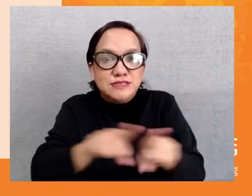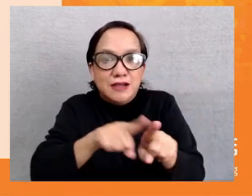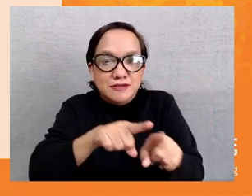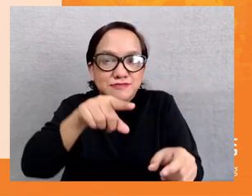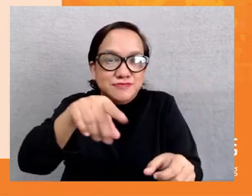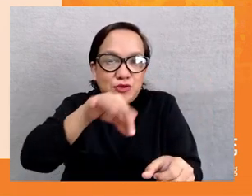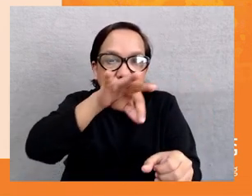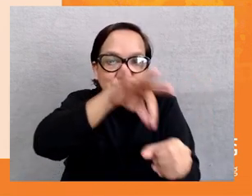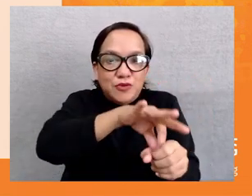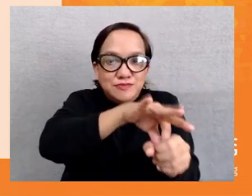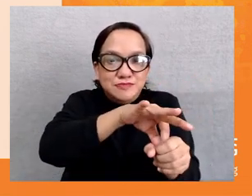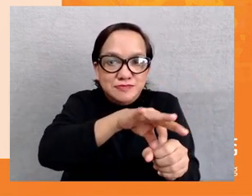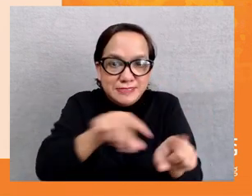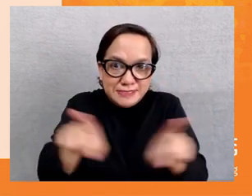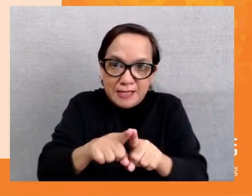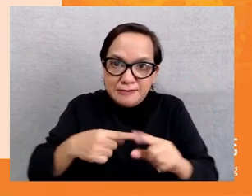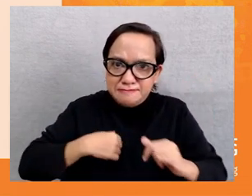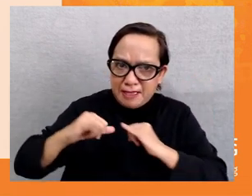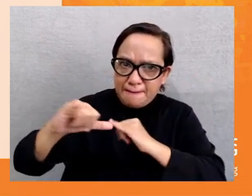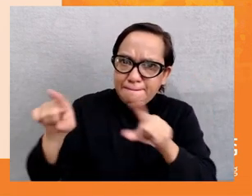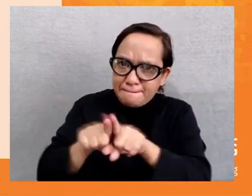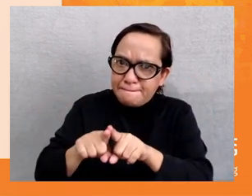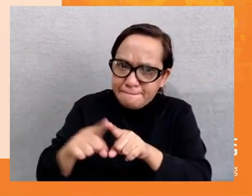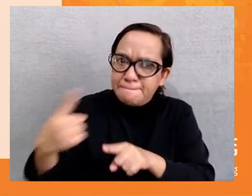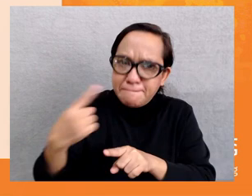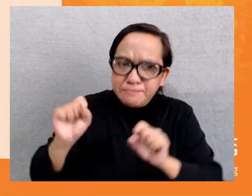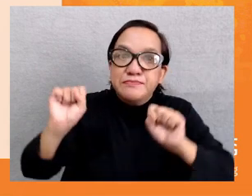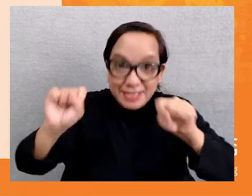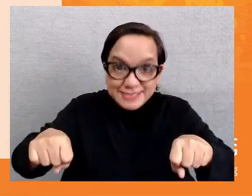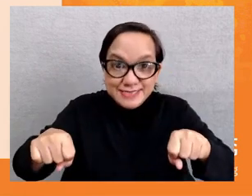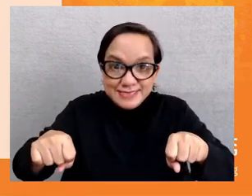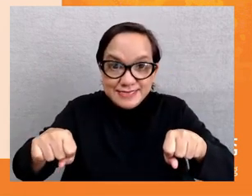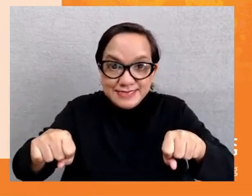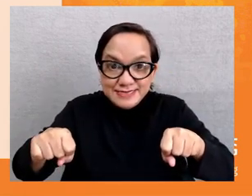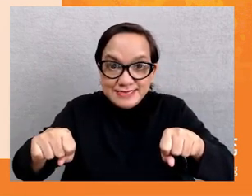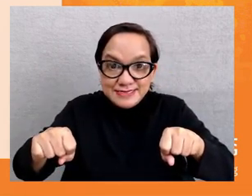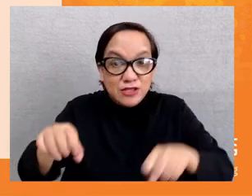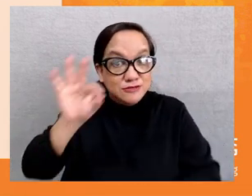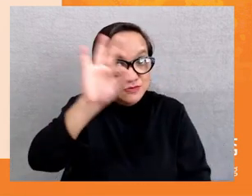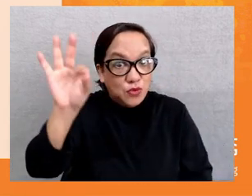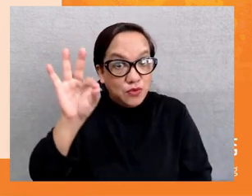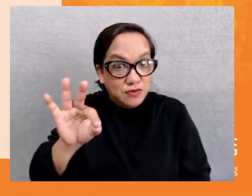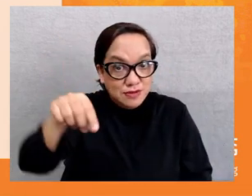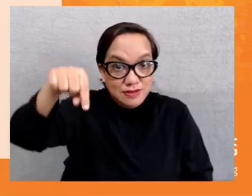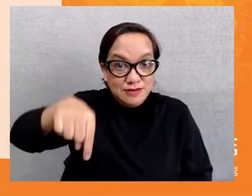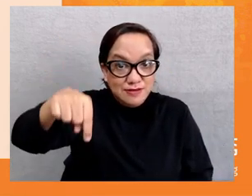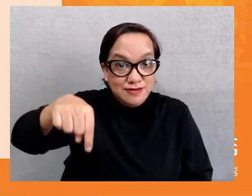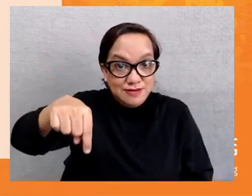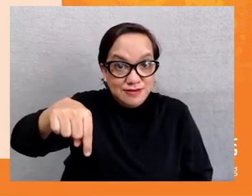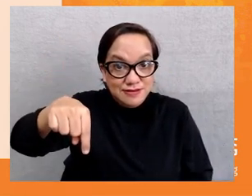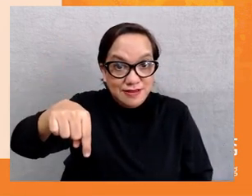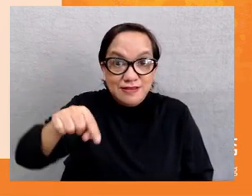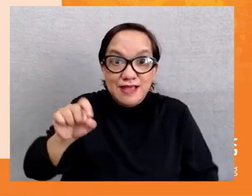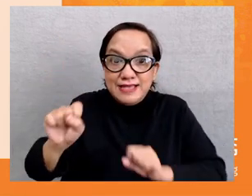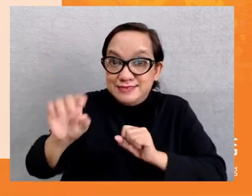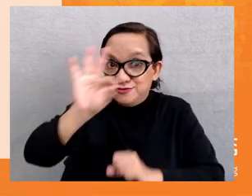all you need to do is click the Q&A icon on the right side of the page and it will direct you to the session's Q&A. Smartphone or tablet,